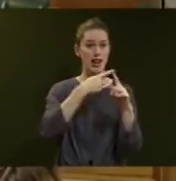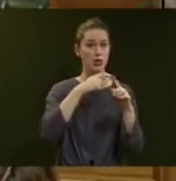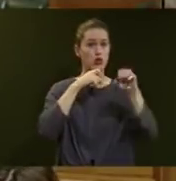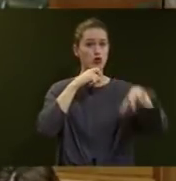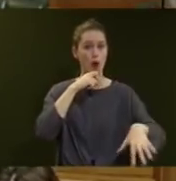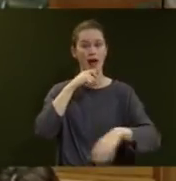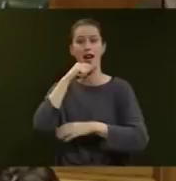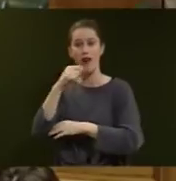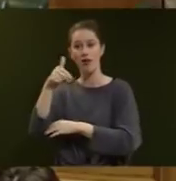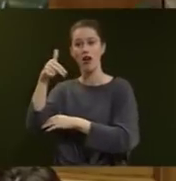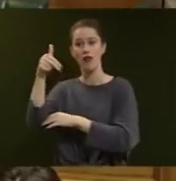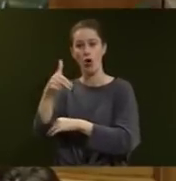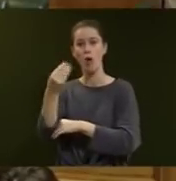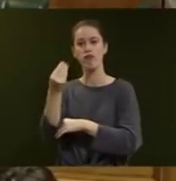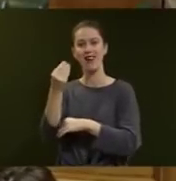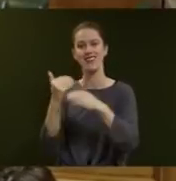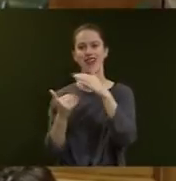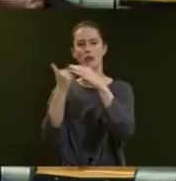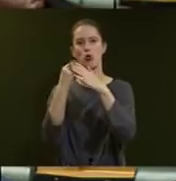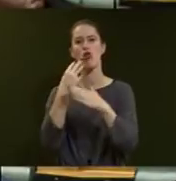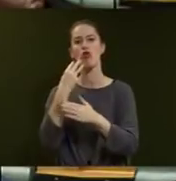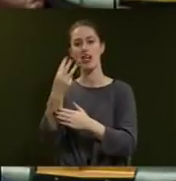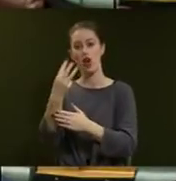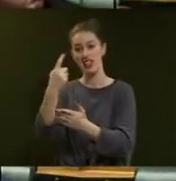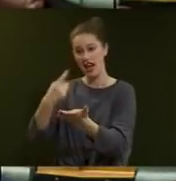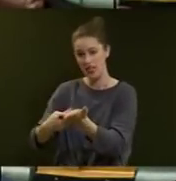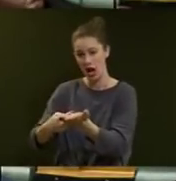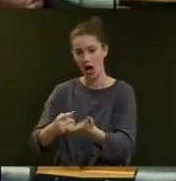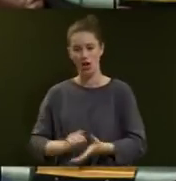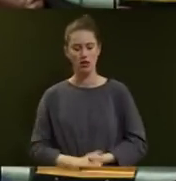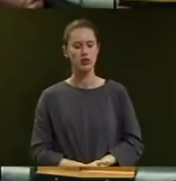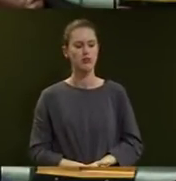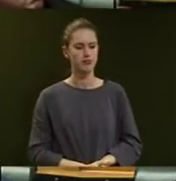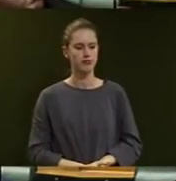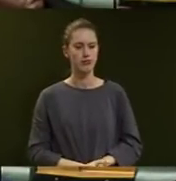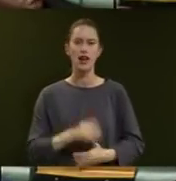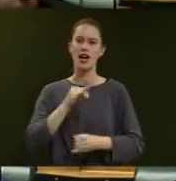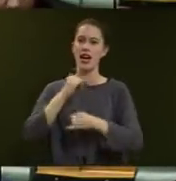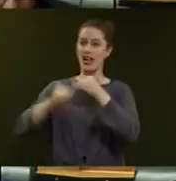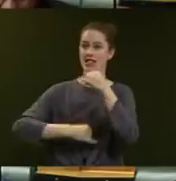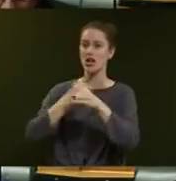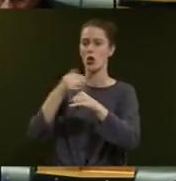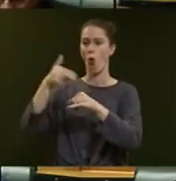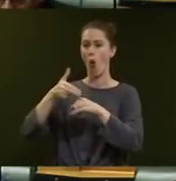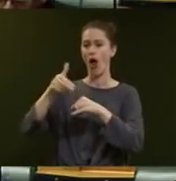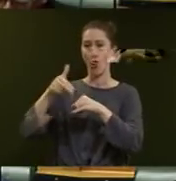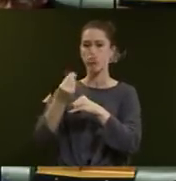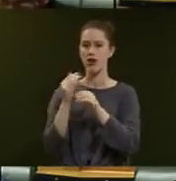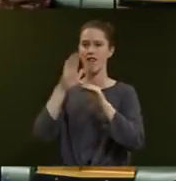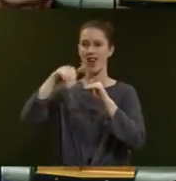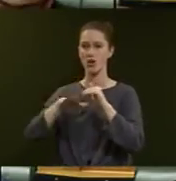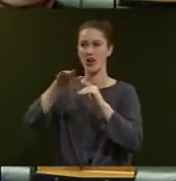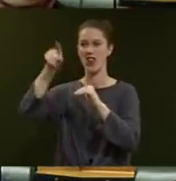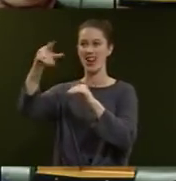price of fuel reaches $3 per litre? The Honourable Phil Twyfer. International oil price fluctuations have a far